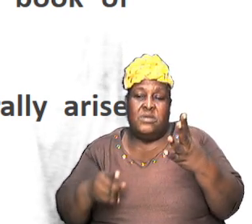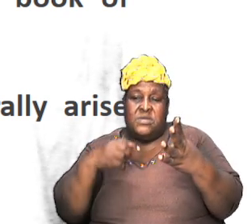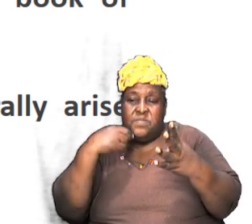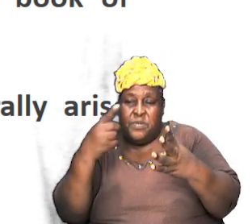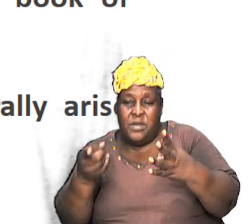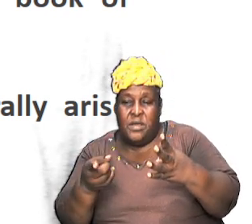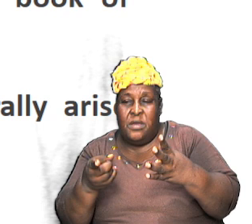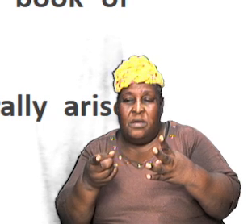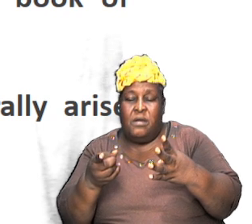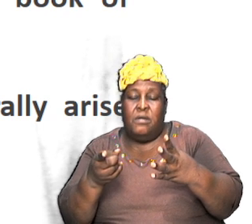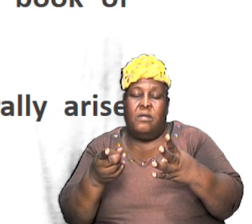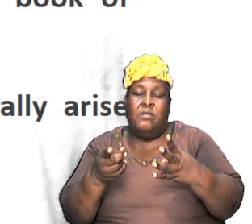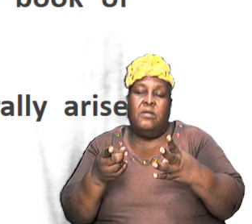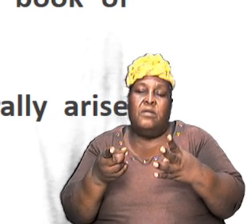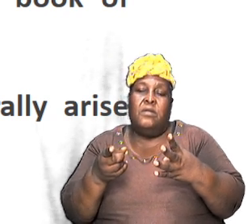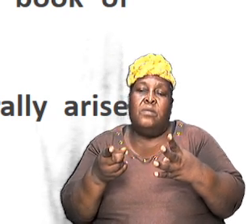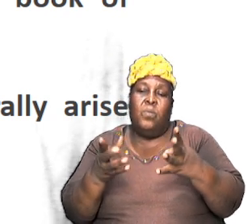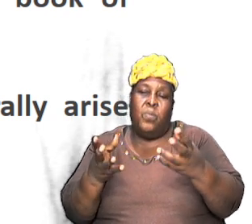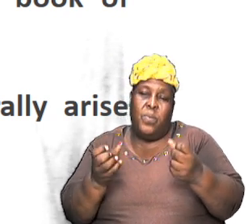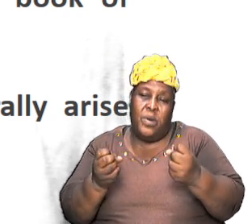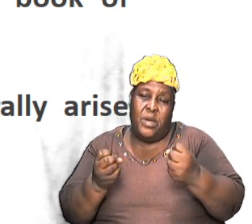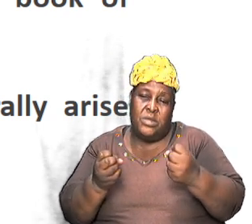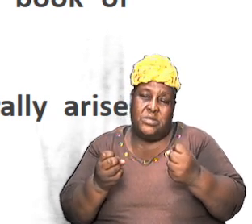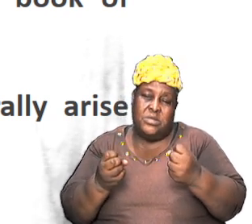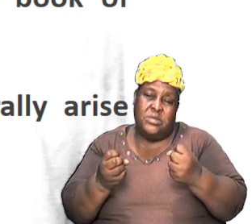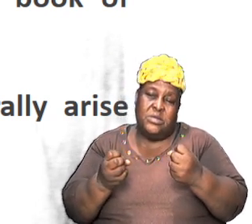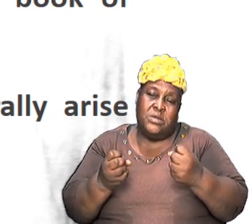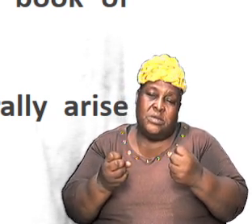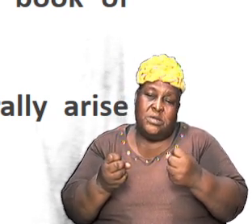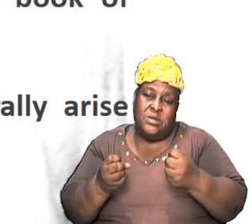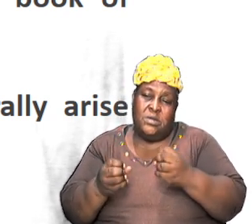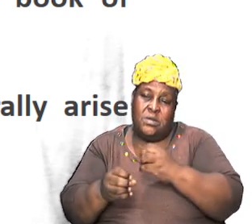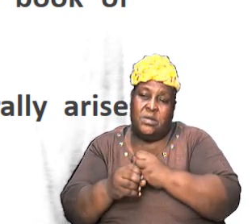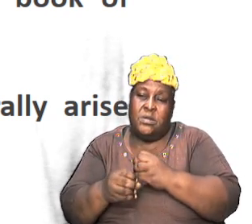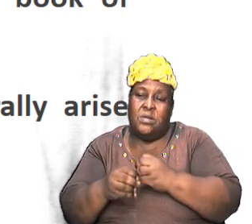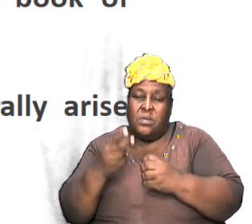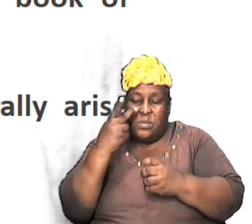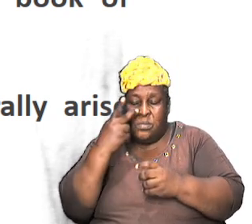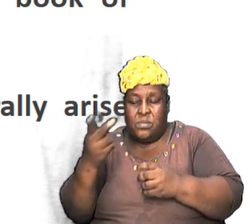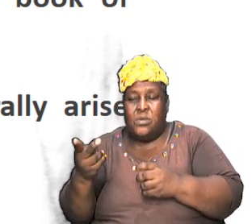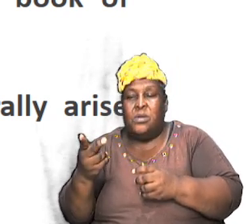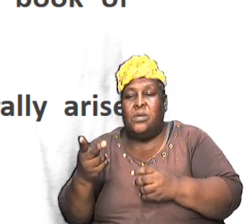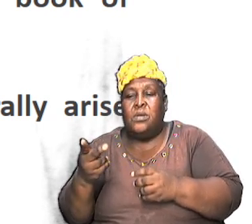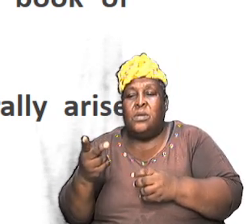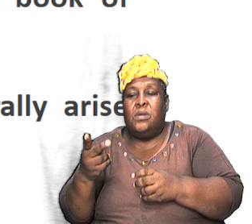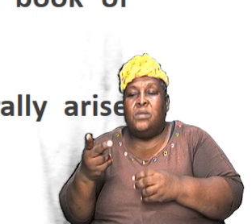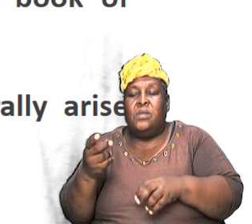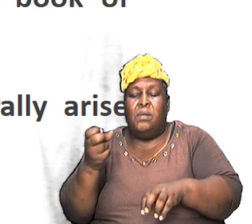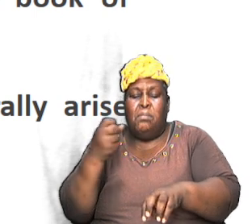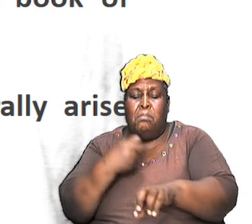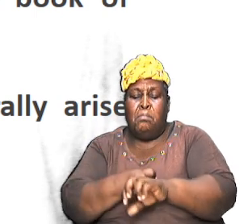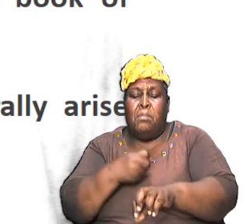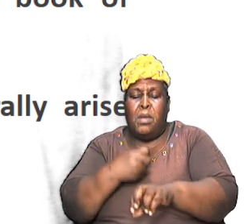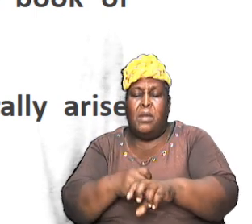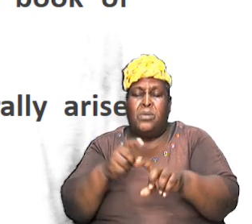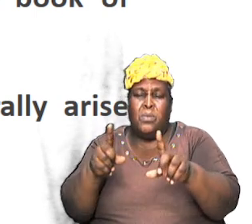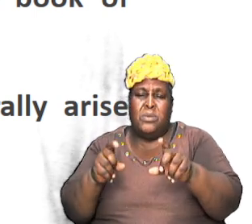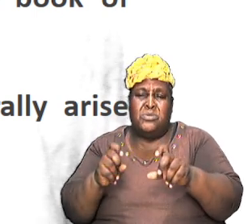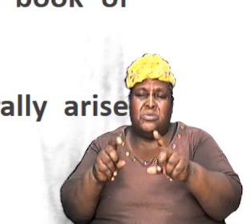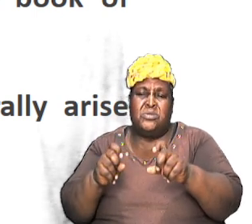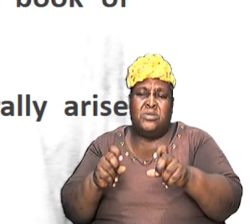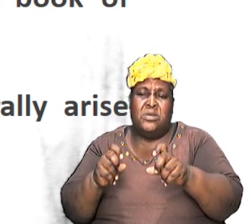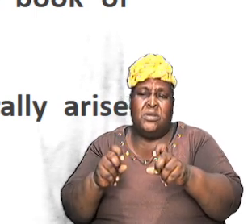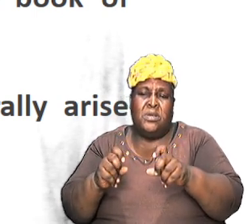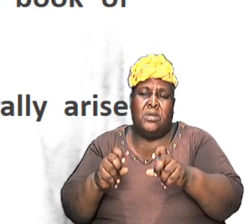it earlier on we wanted as an objective to look at the hard questions that arise